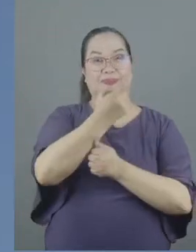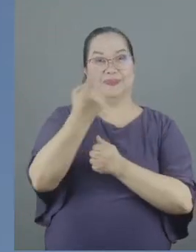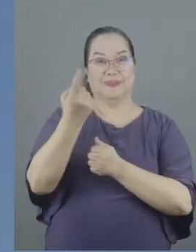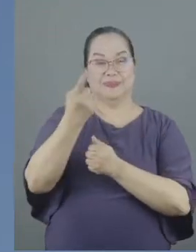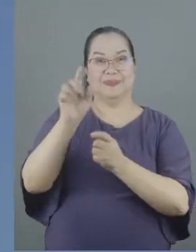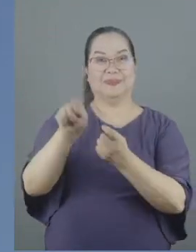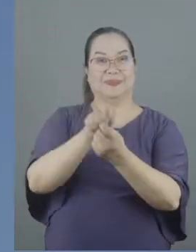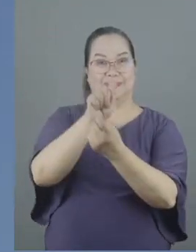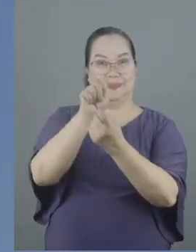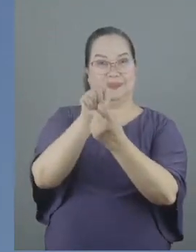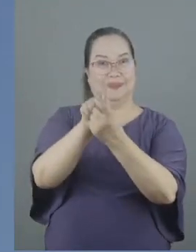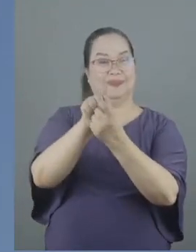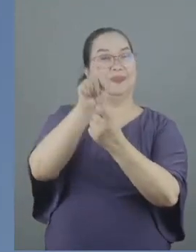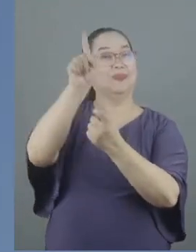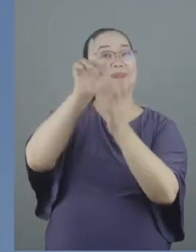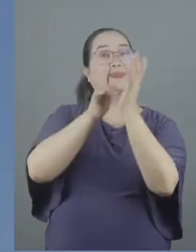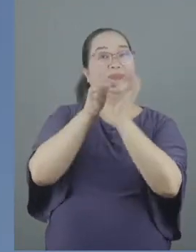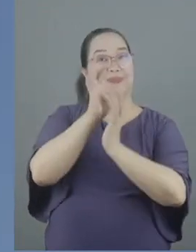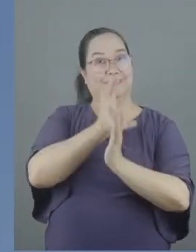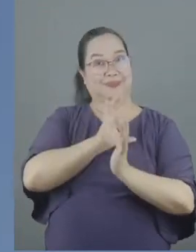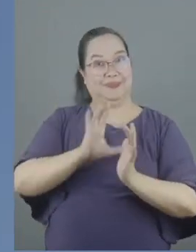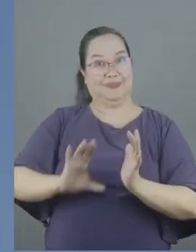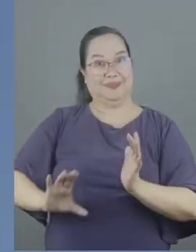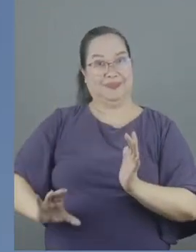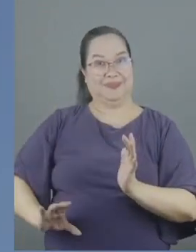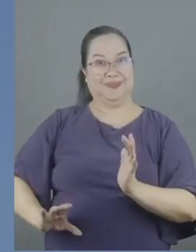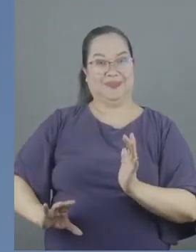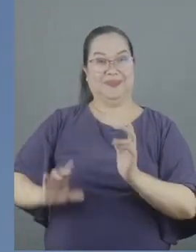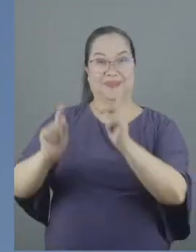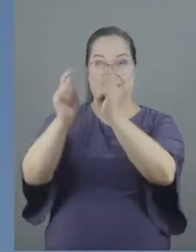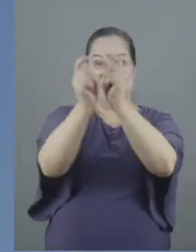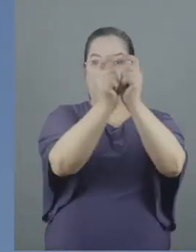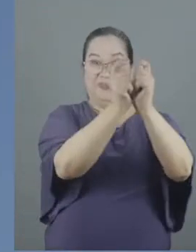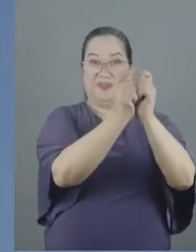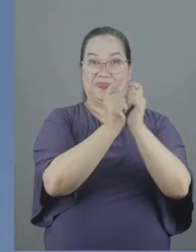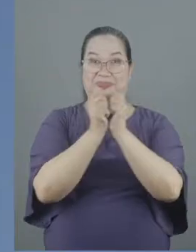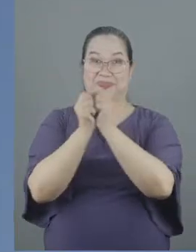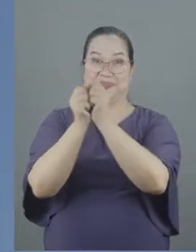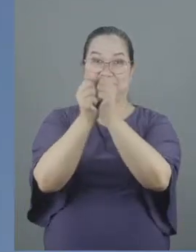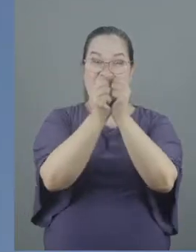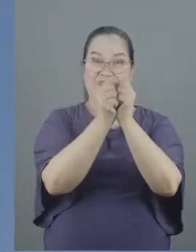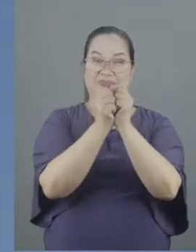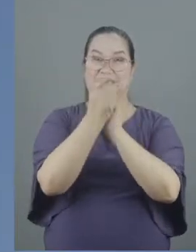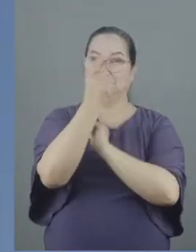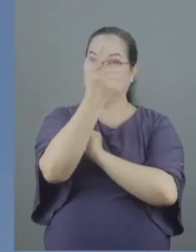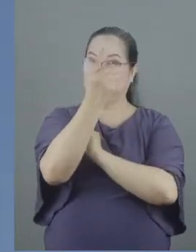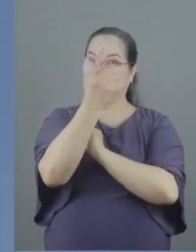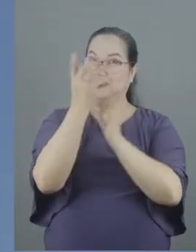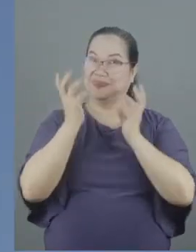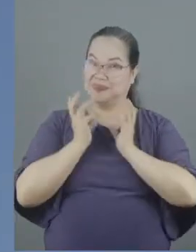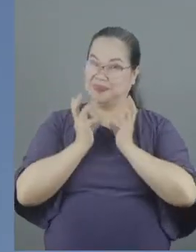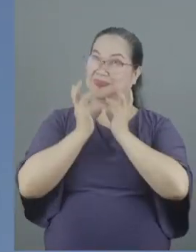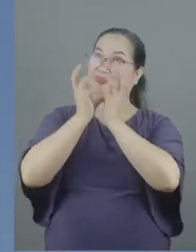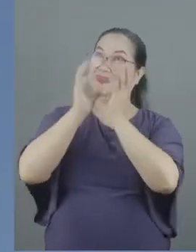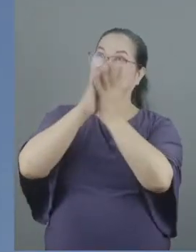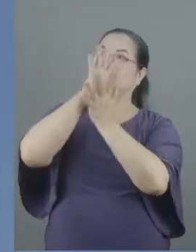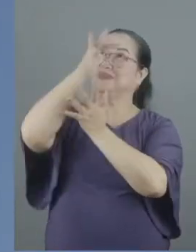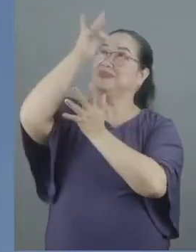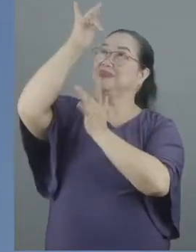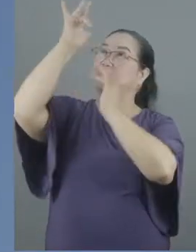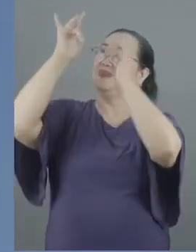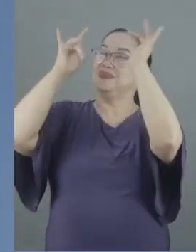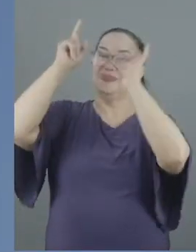accord with Jesus Christ, Christ Jesus, that together we may with one voice glorify the God and